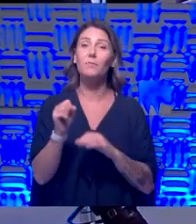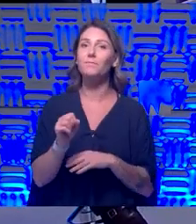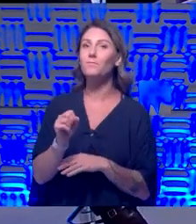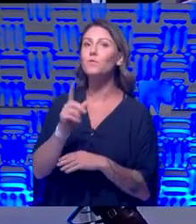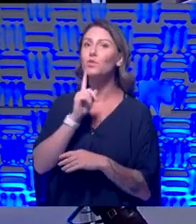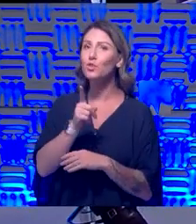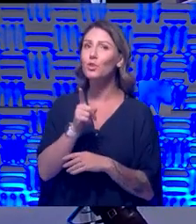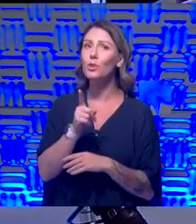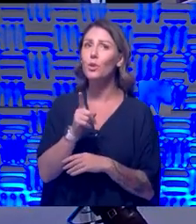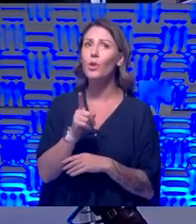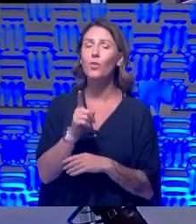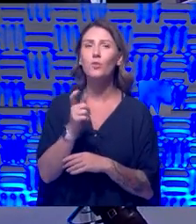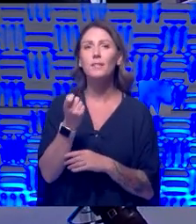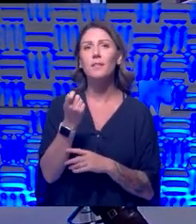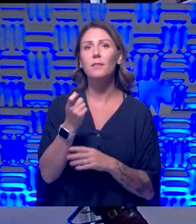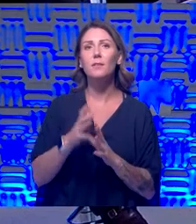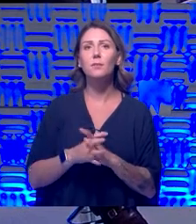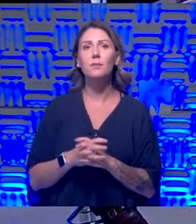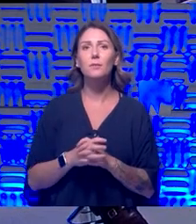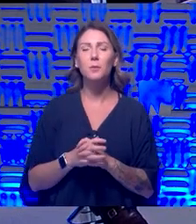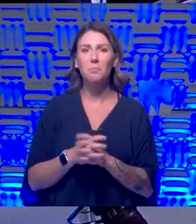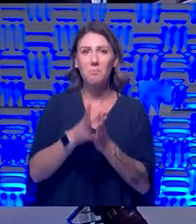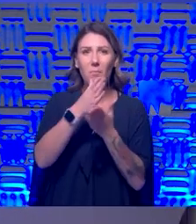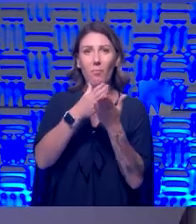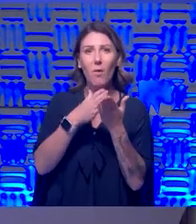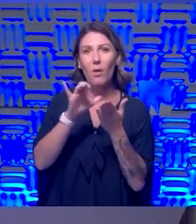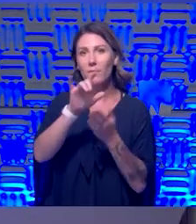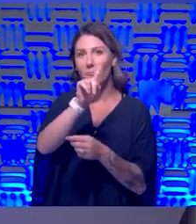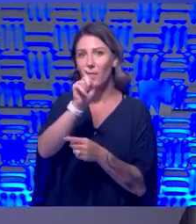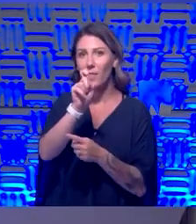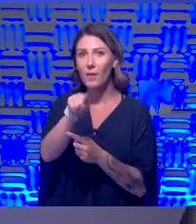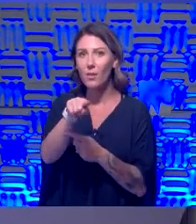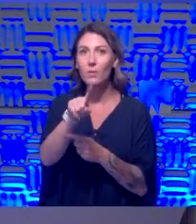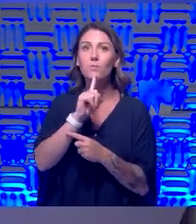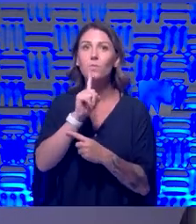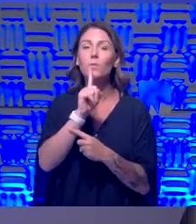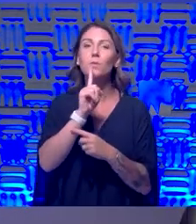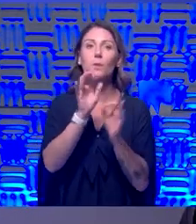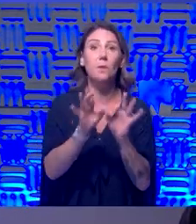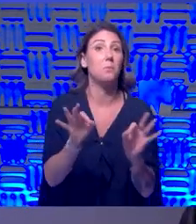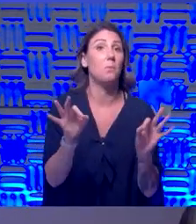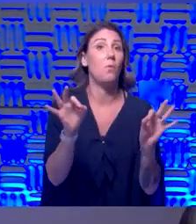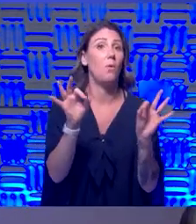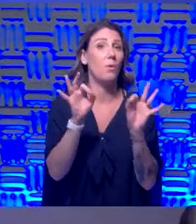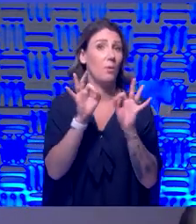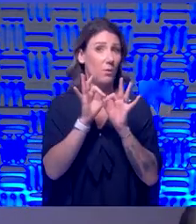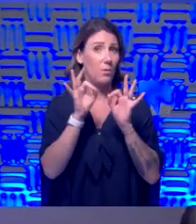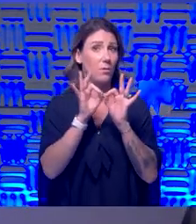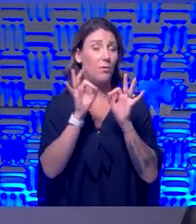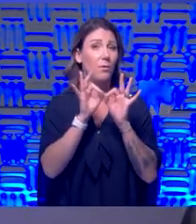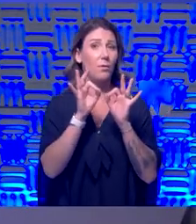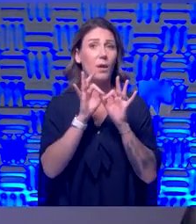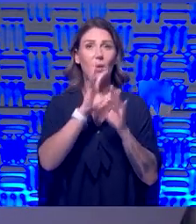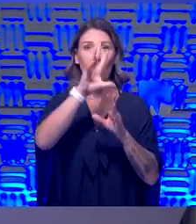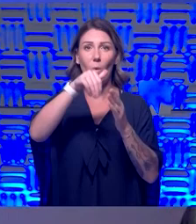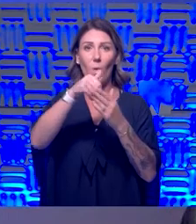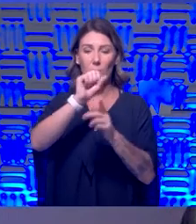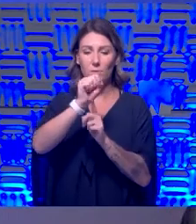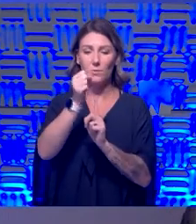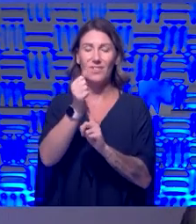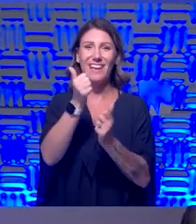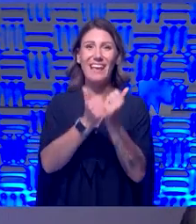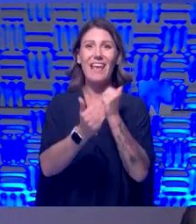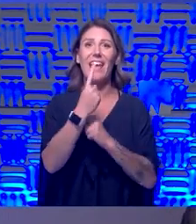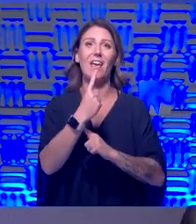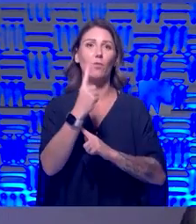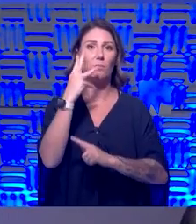there was a little snippet of that question that was really important as a whole situation. I think that everybody's dealing